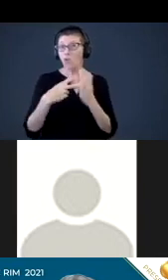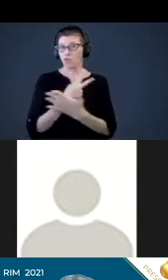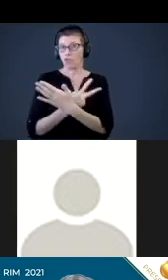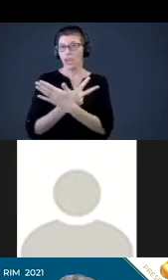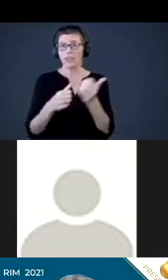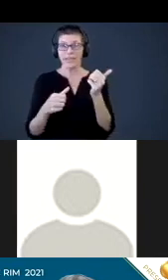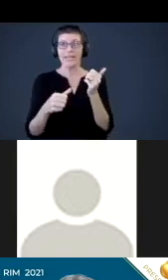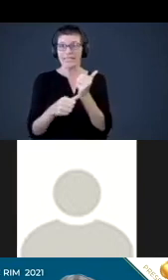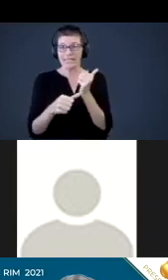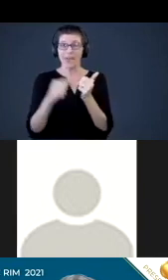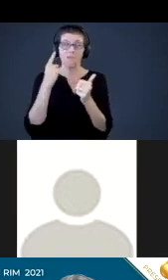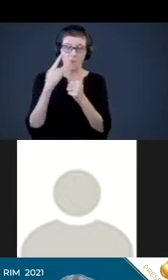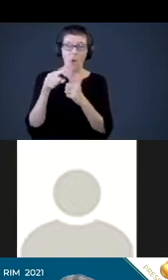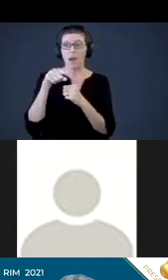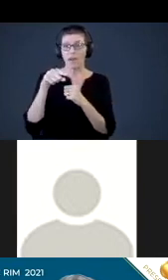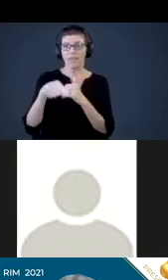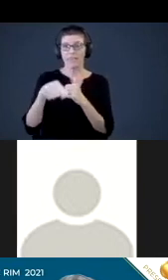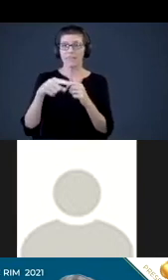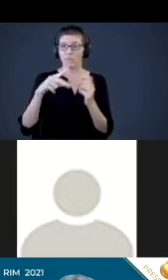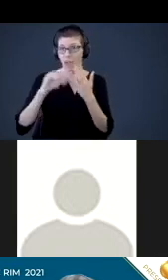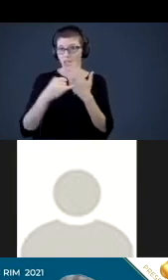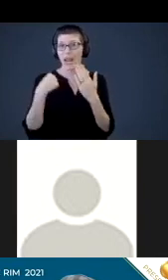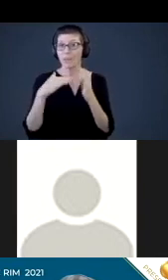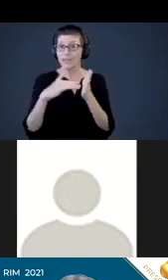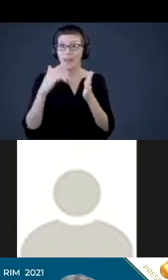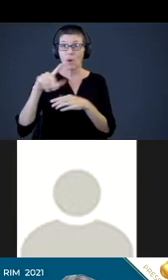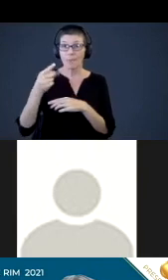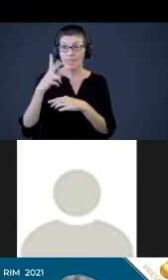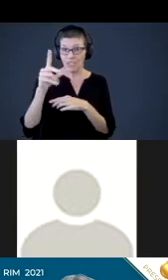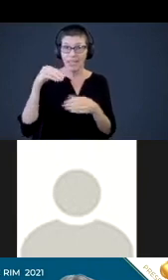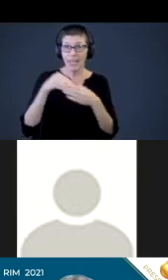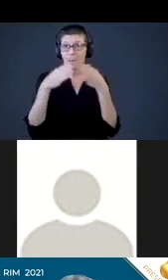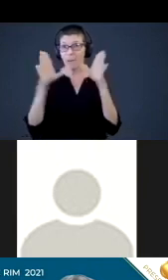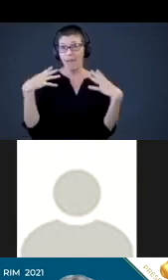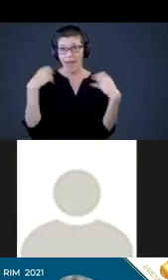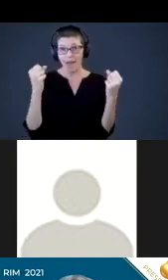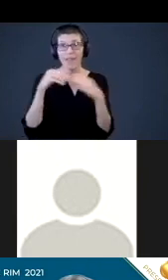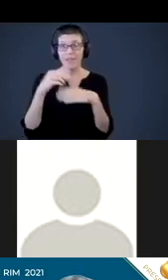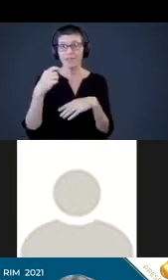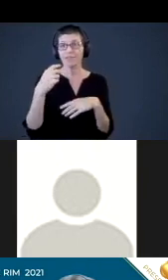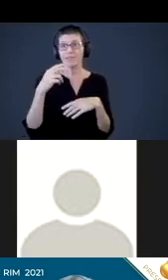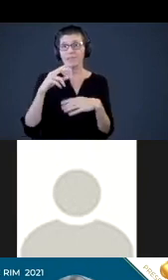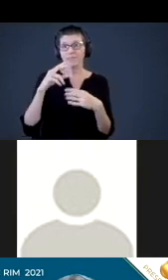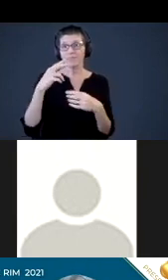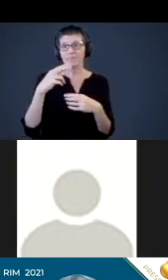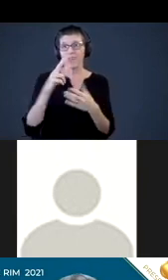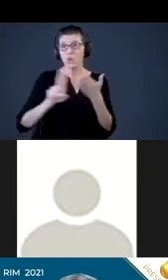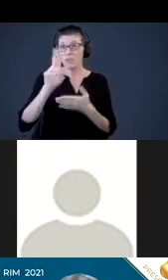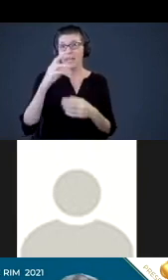HVAC project. And I am studying for a PhD in public health at the University of Hawaii. Next slide.